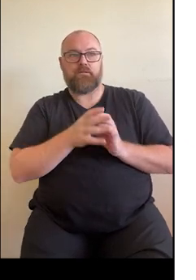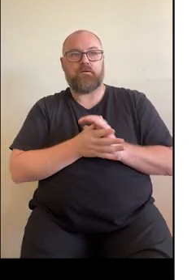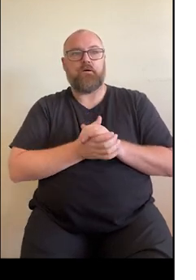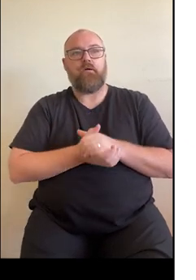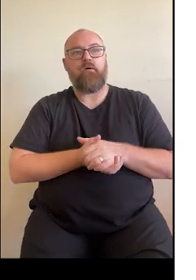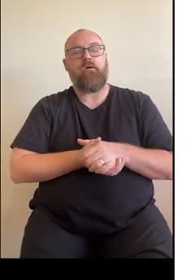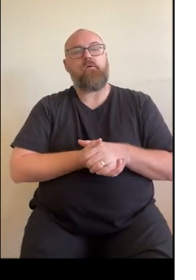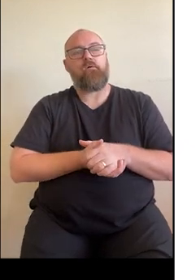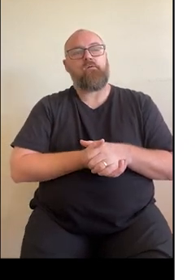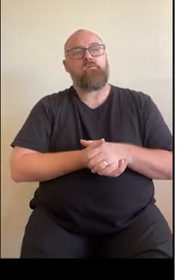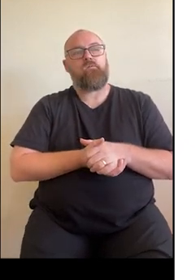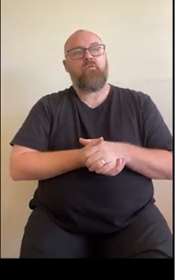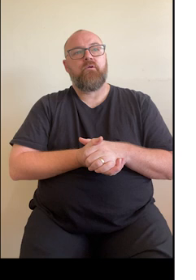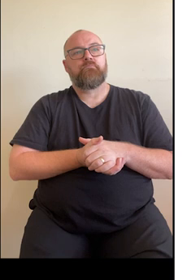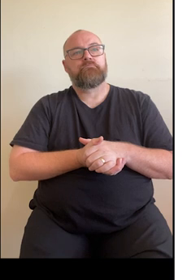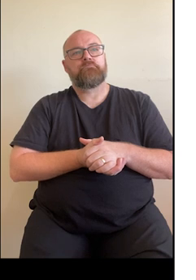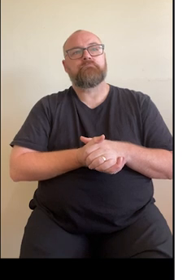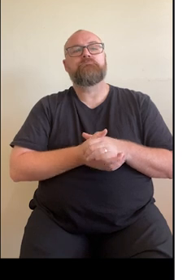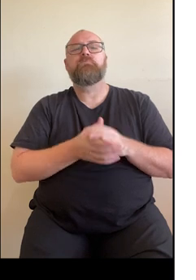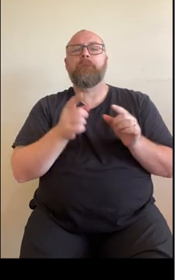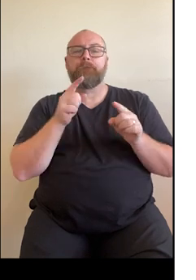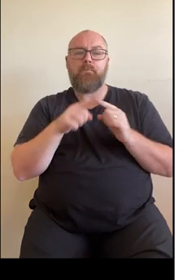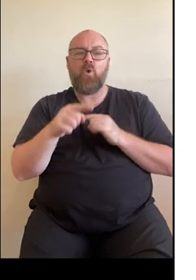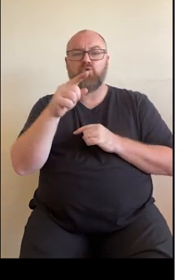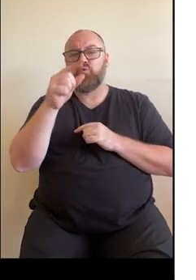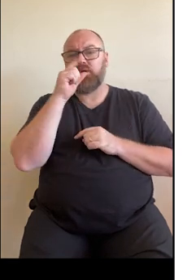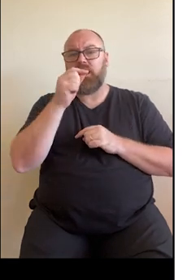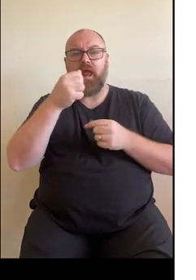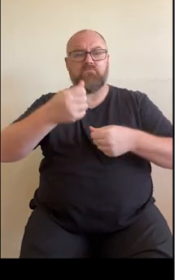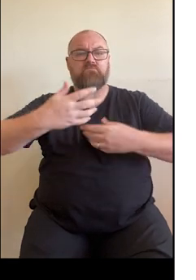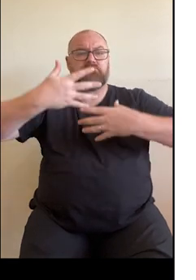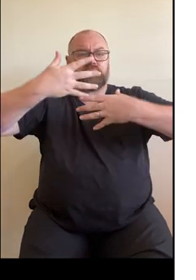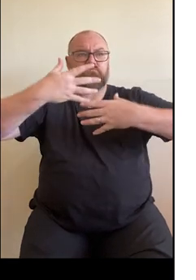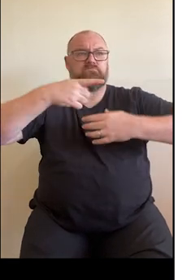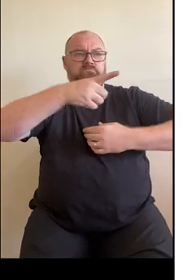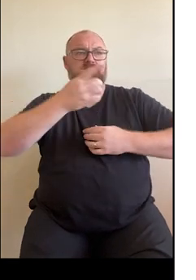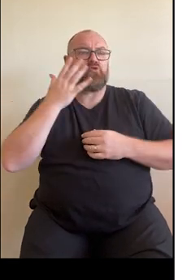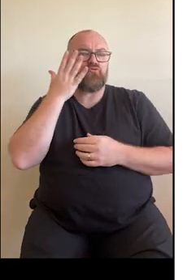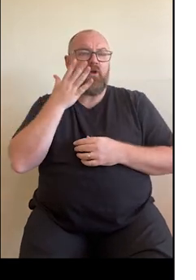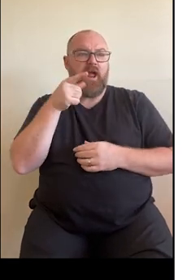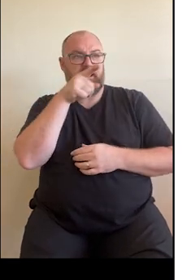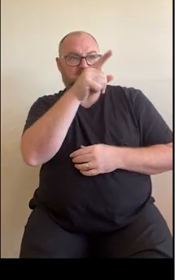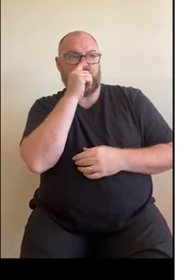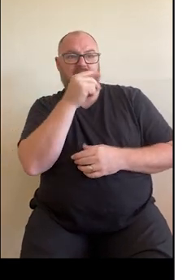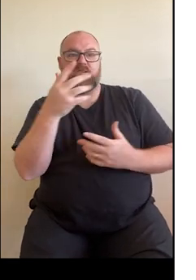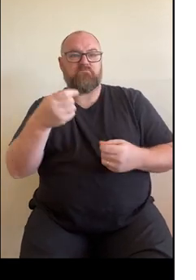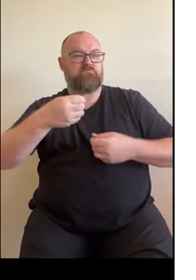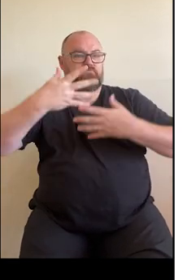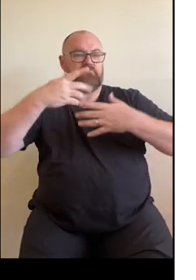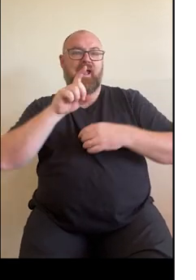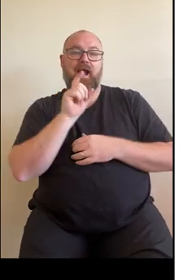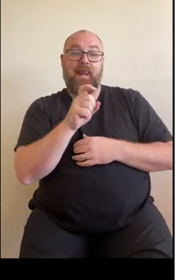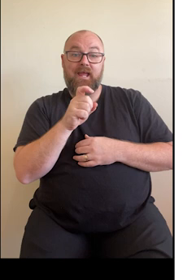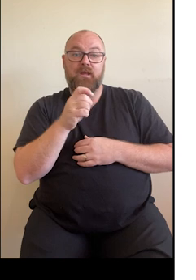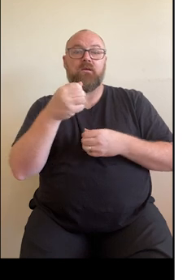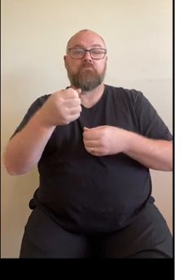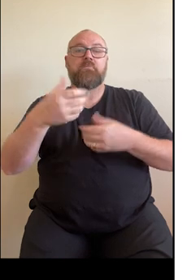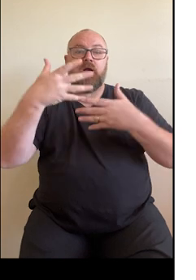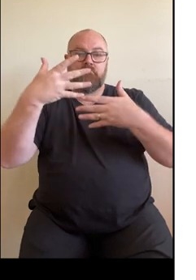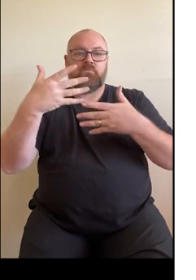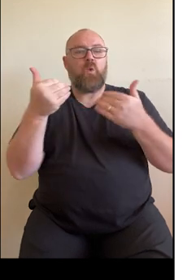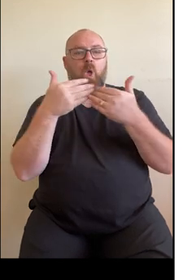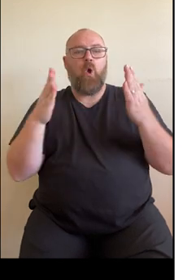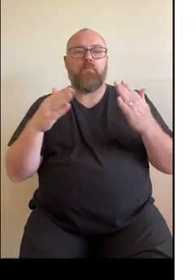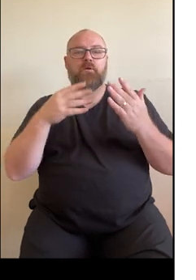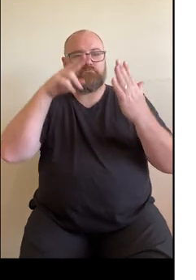But the documents you can preview, they're all the grey ones there. You just click on the document to